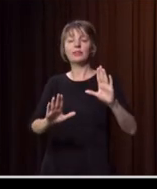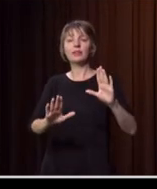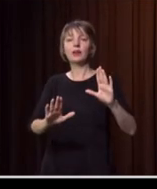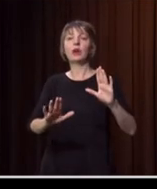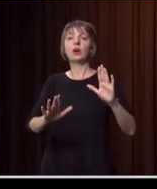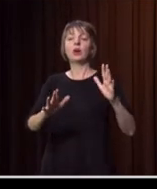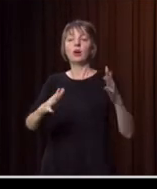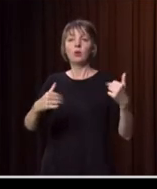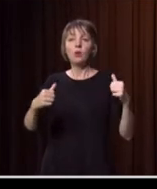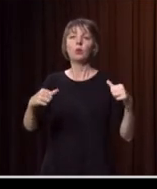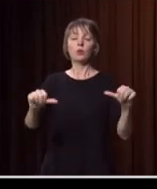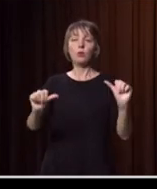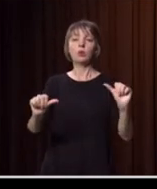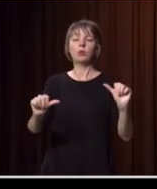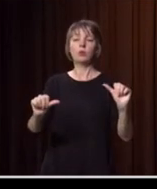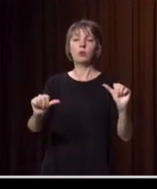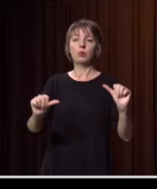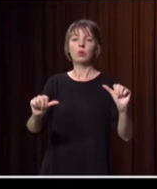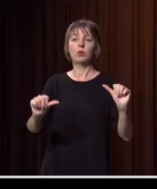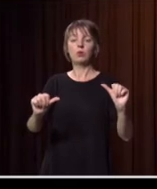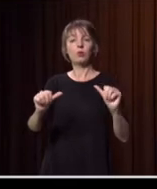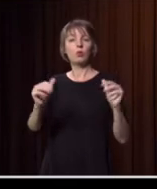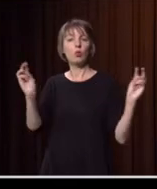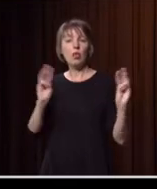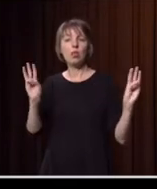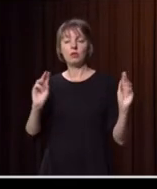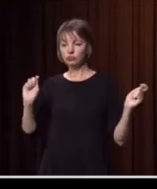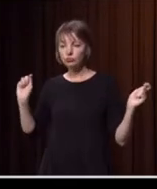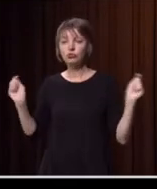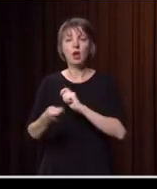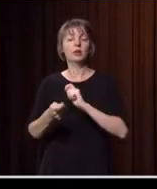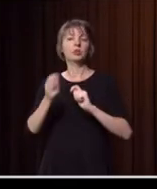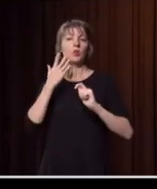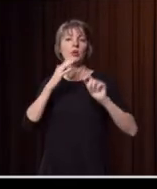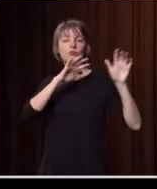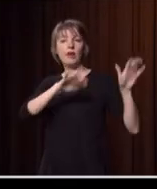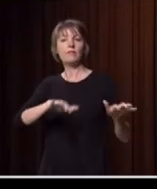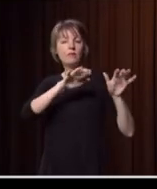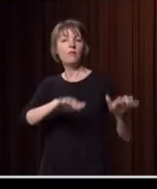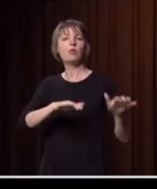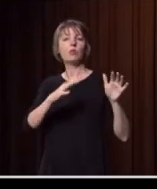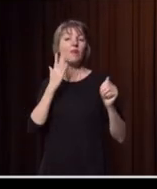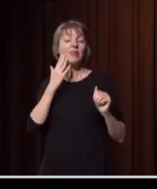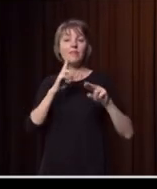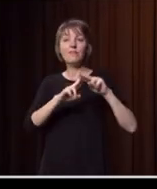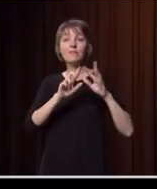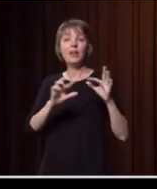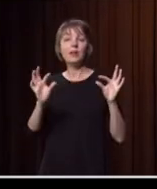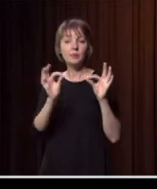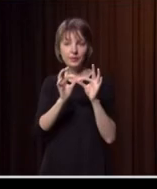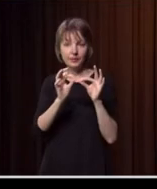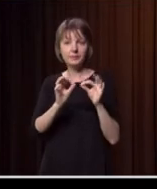break. And the weather didn't break until we got that rainfall in February. And as a matter of fact,